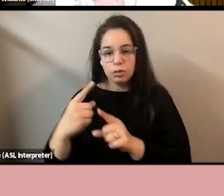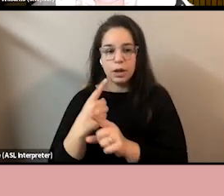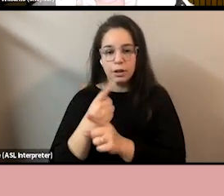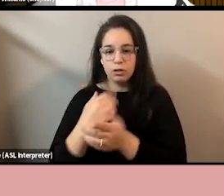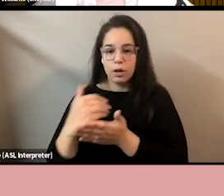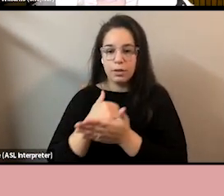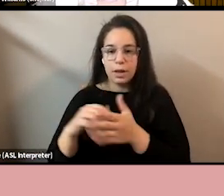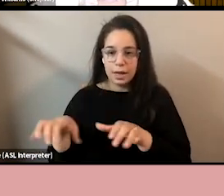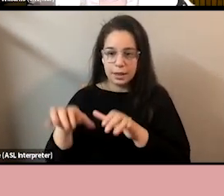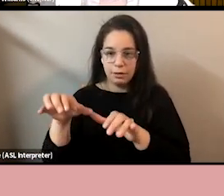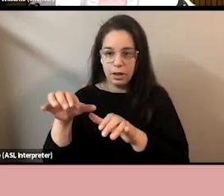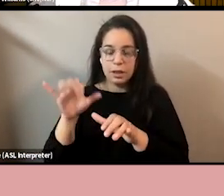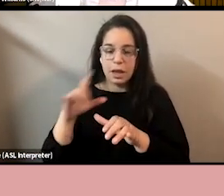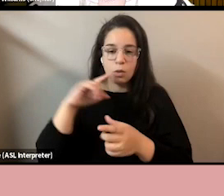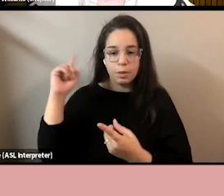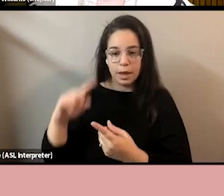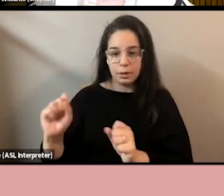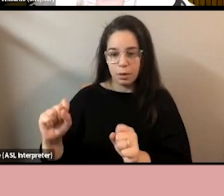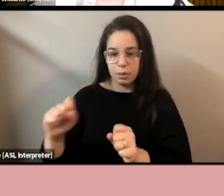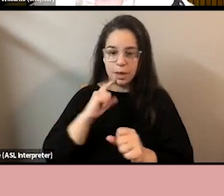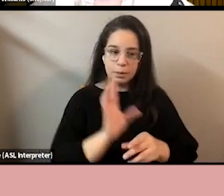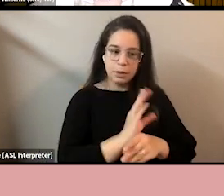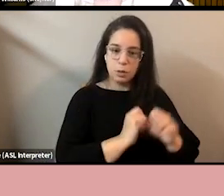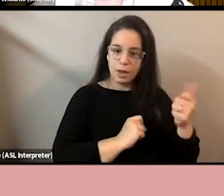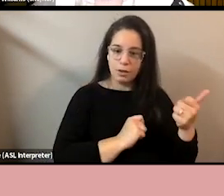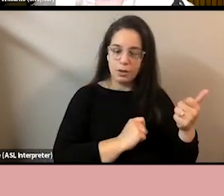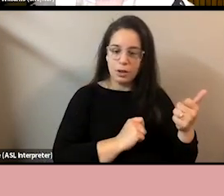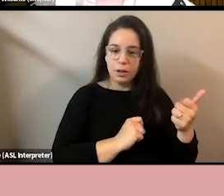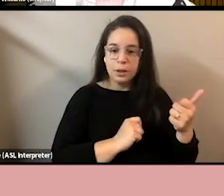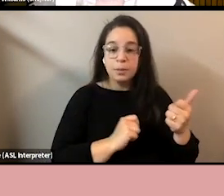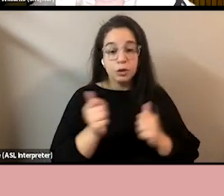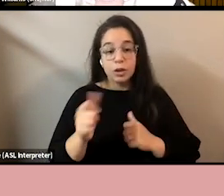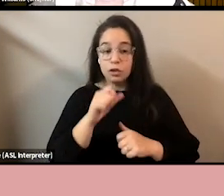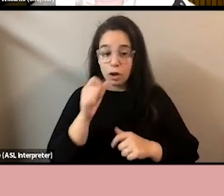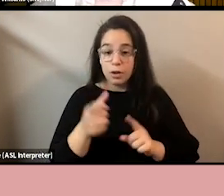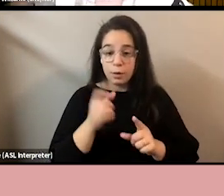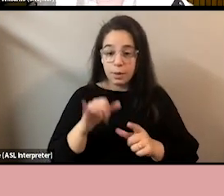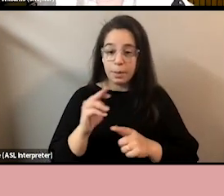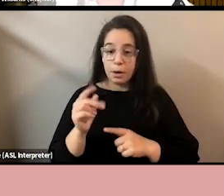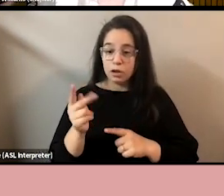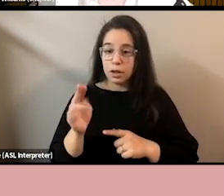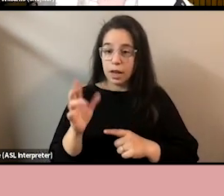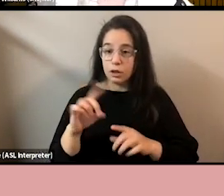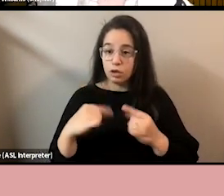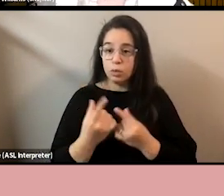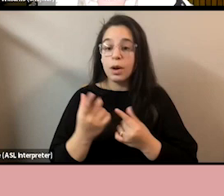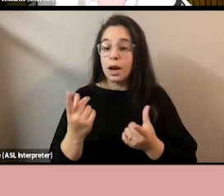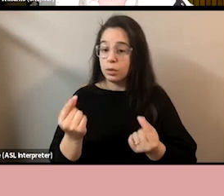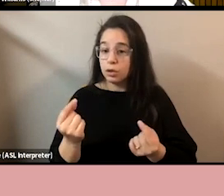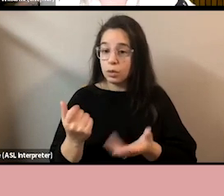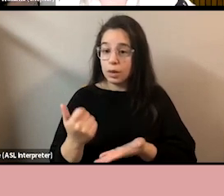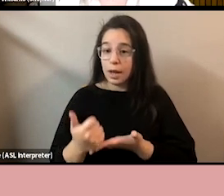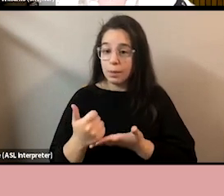activities. You can help with this if you're not from a marginalized group. You can help by joining these groups, these committees and